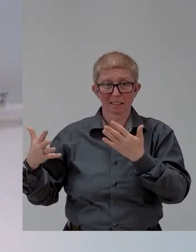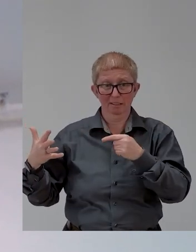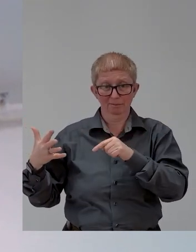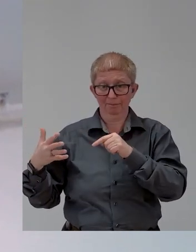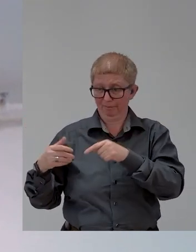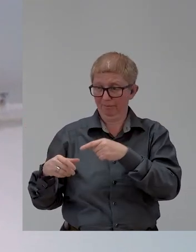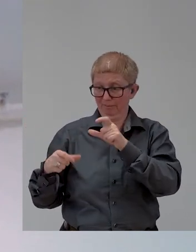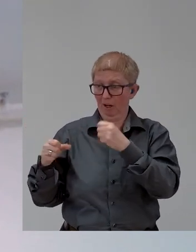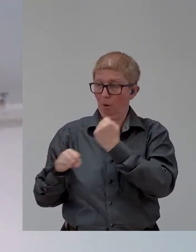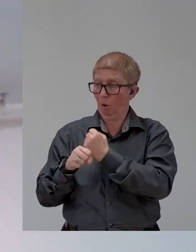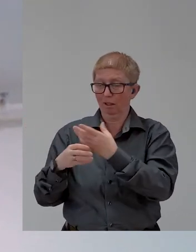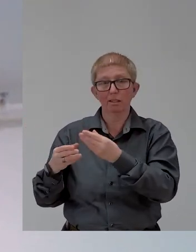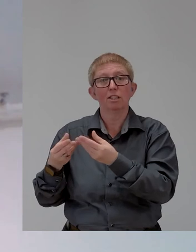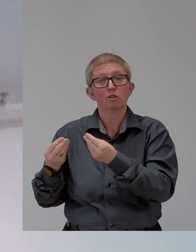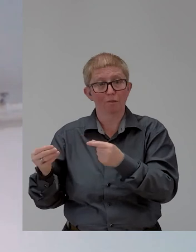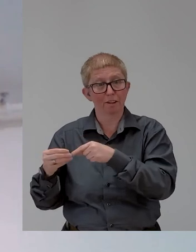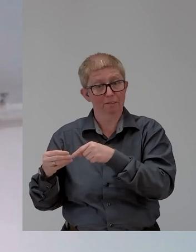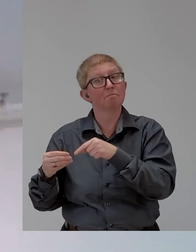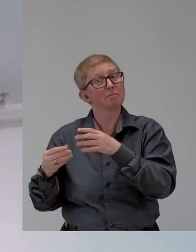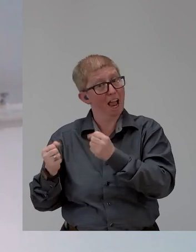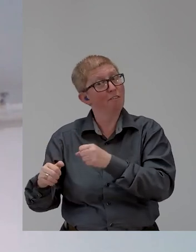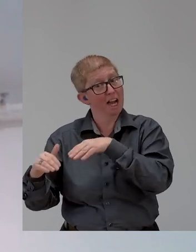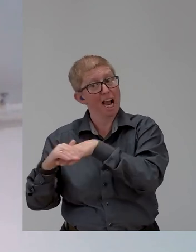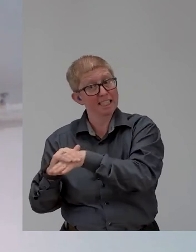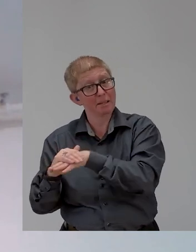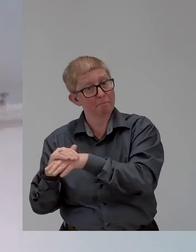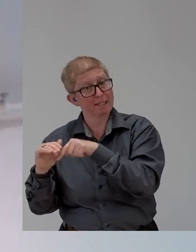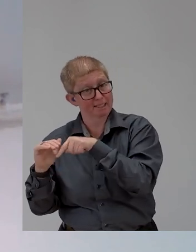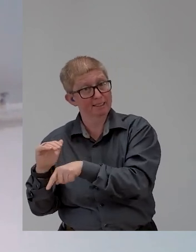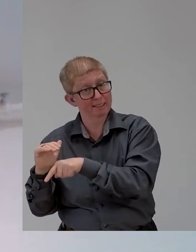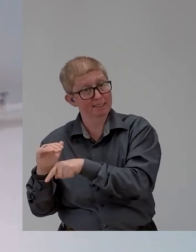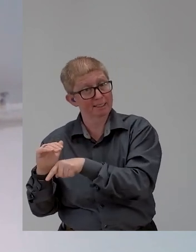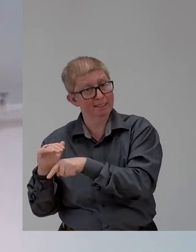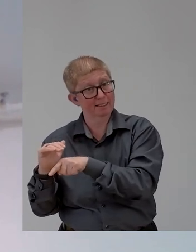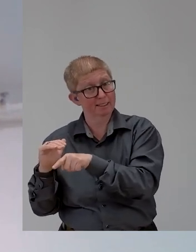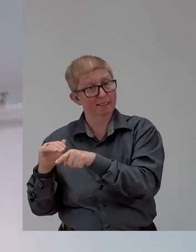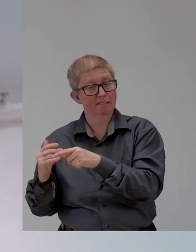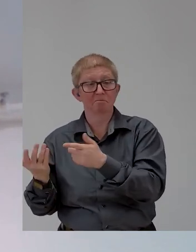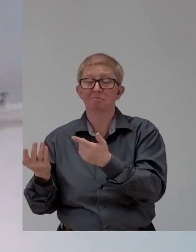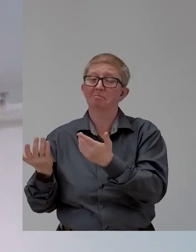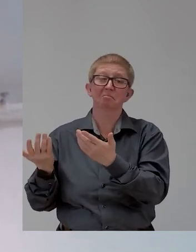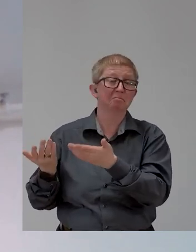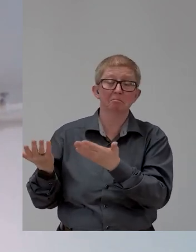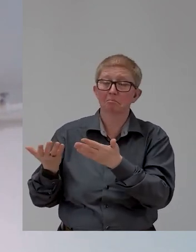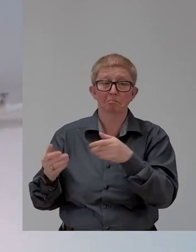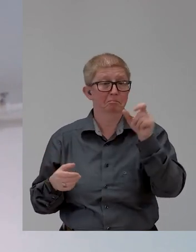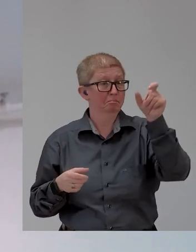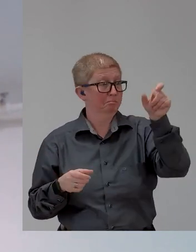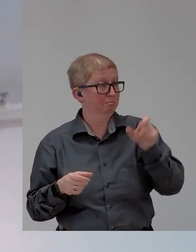to people with disabilities. We'll no longer rent offices that employees and customers with disabilities can't visit.